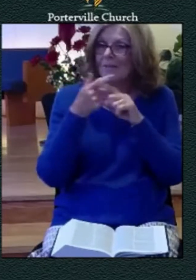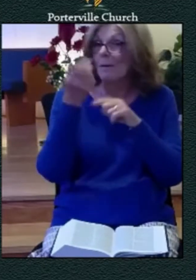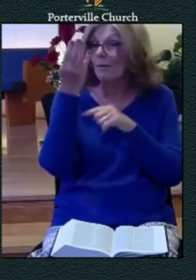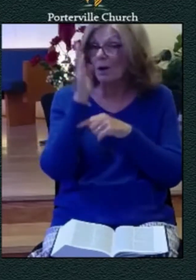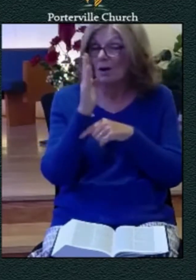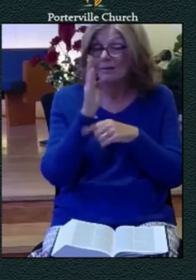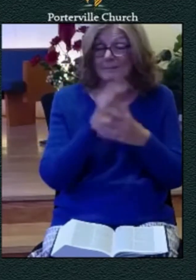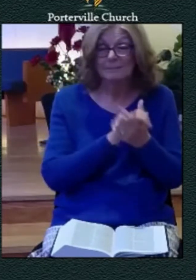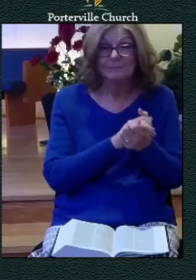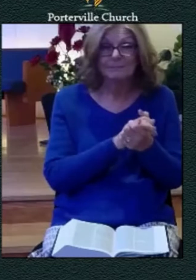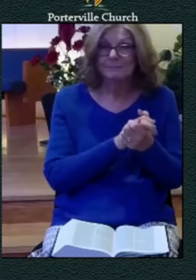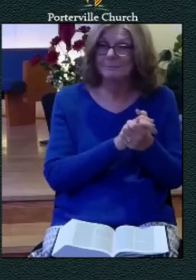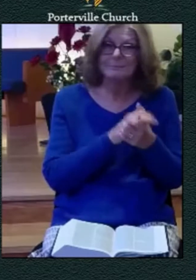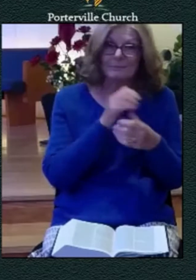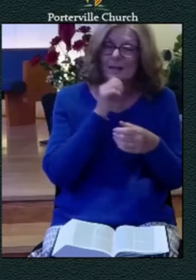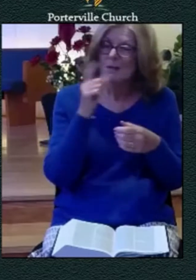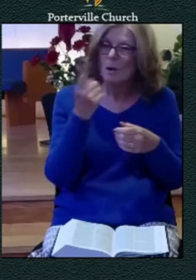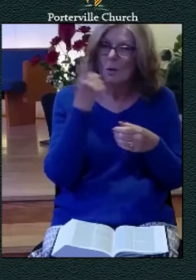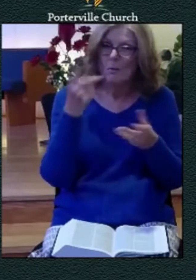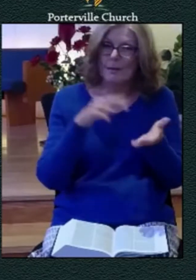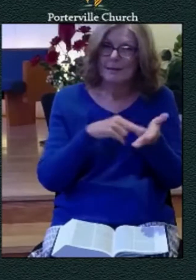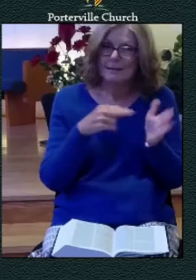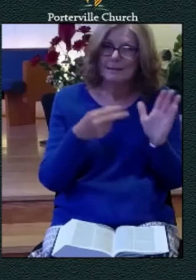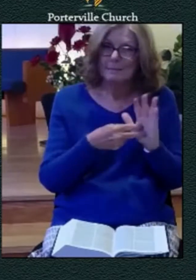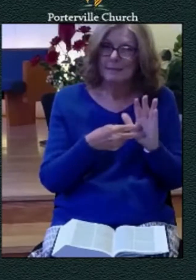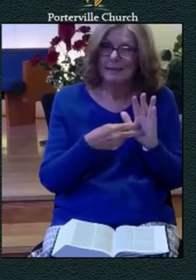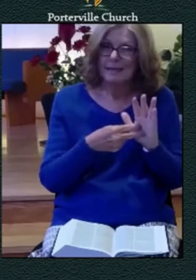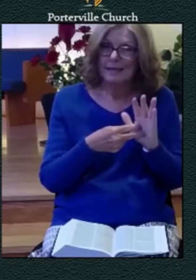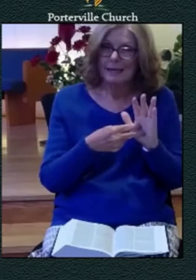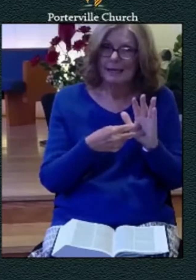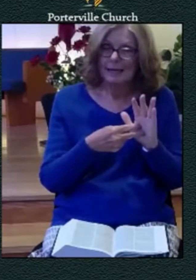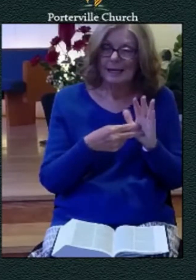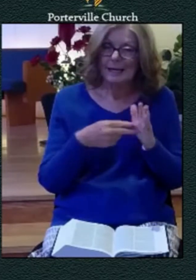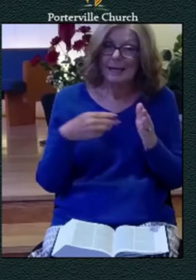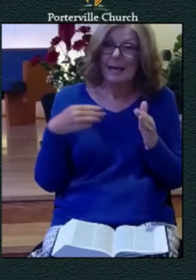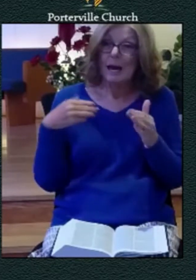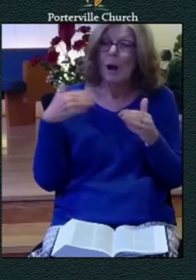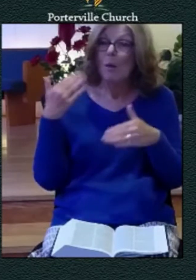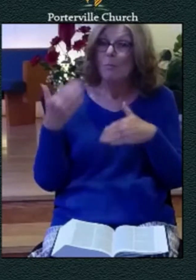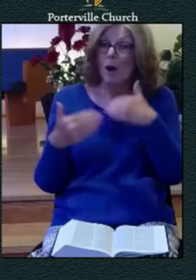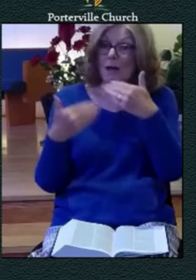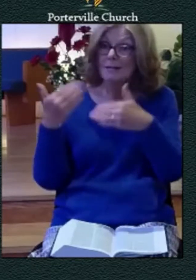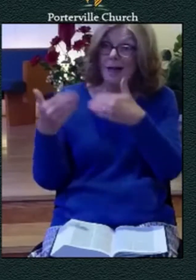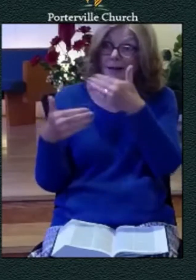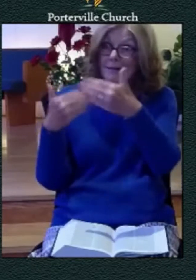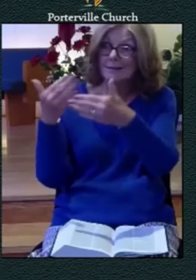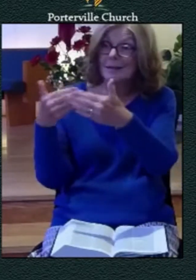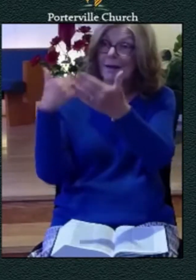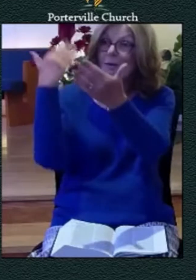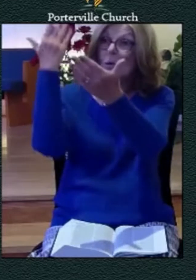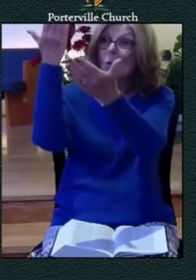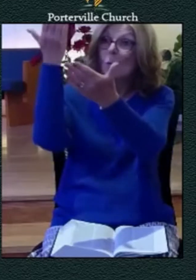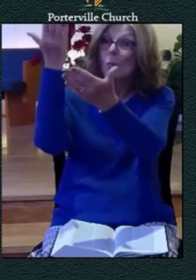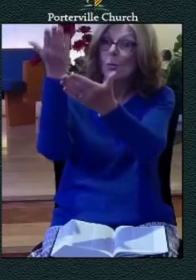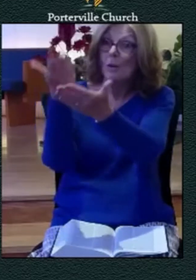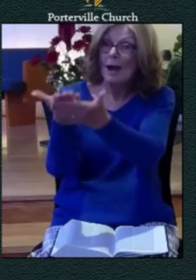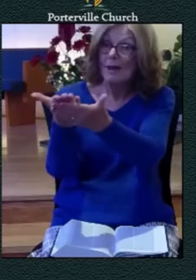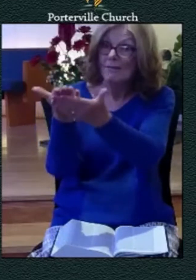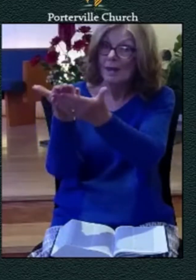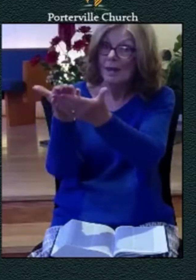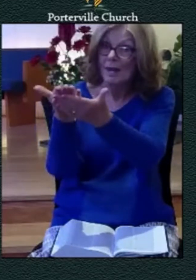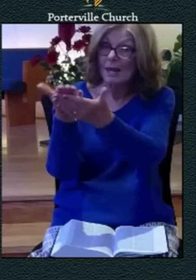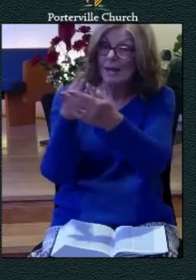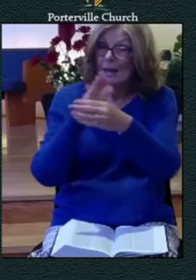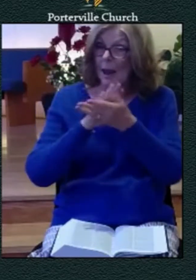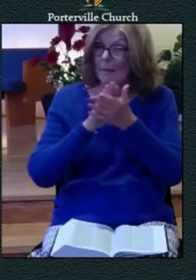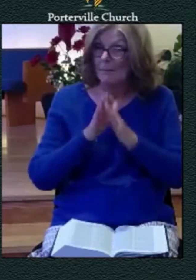doesn't always mean that the process of getting there the process of arriving at repose it doesn't mean that